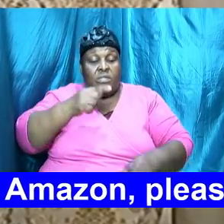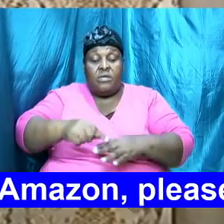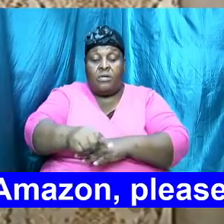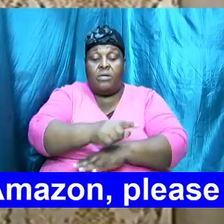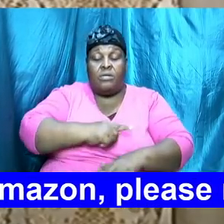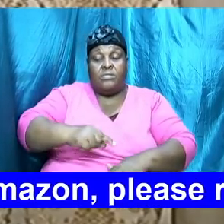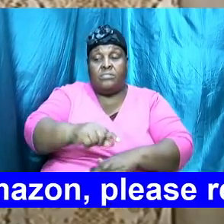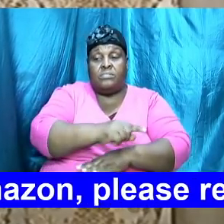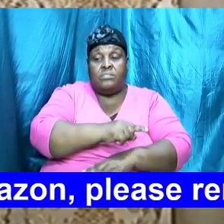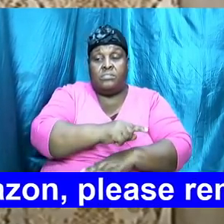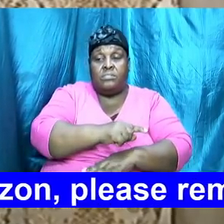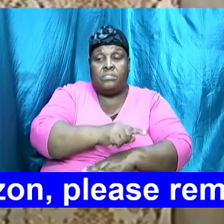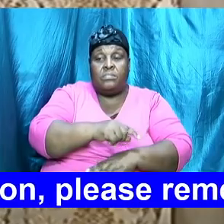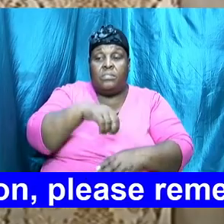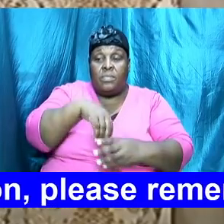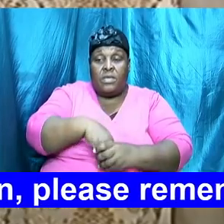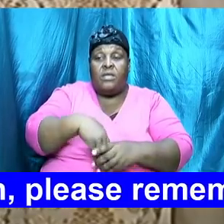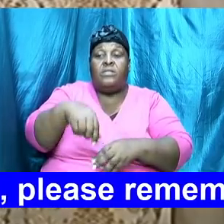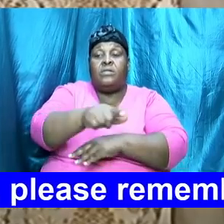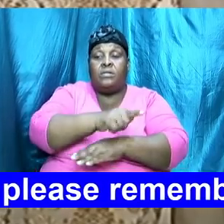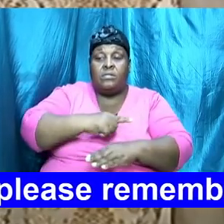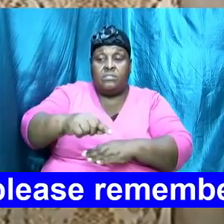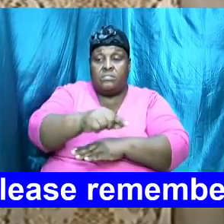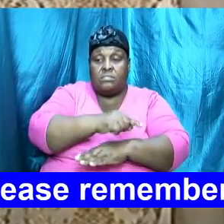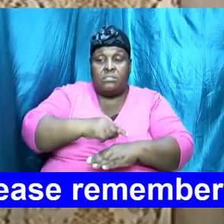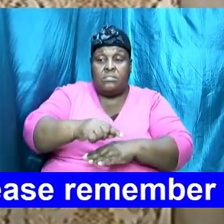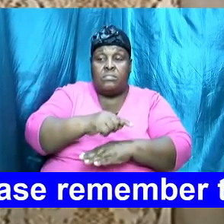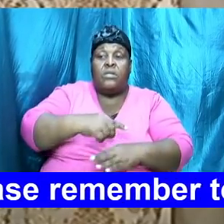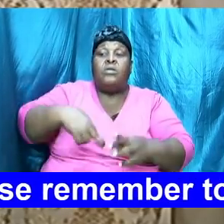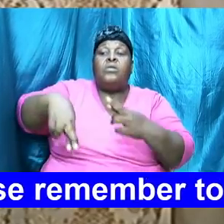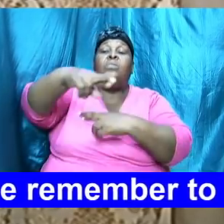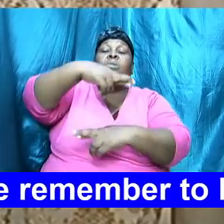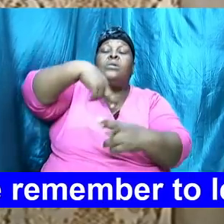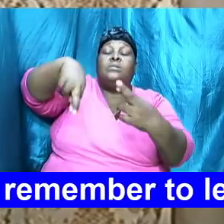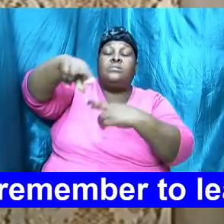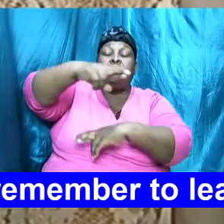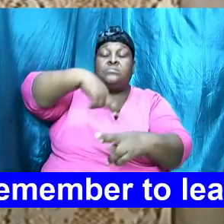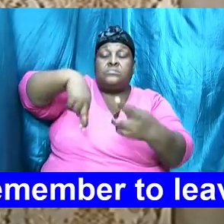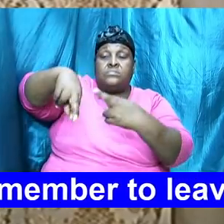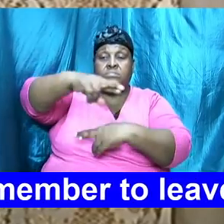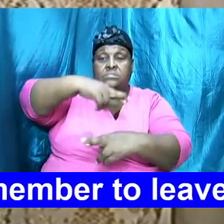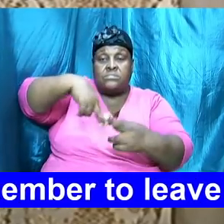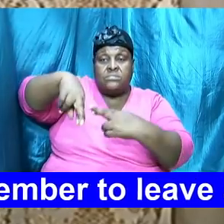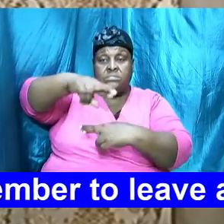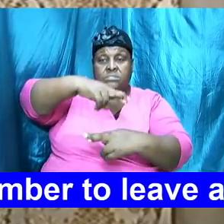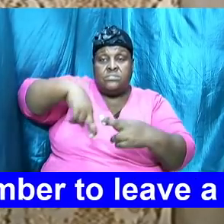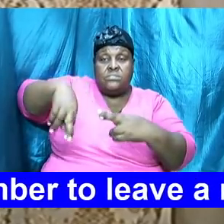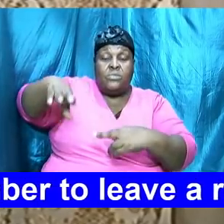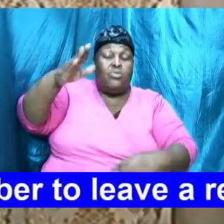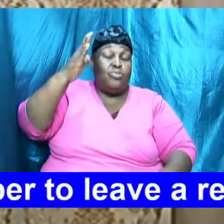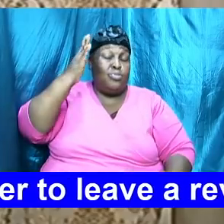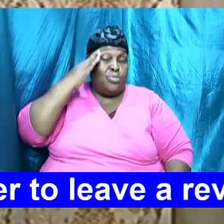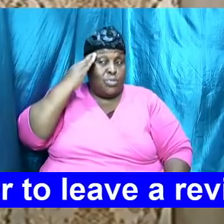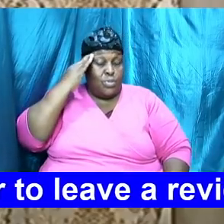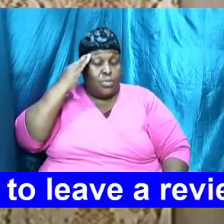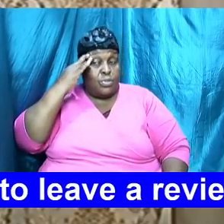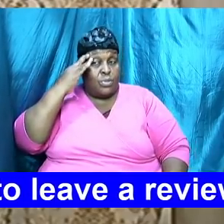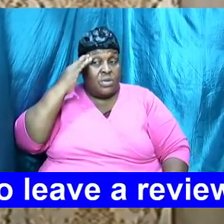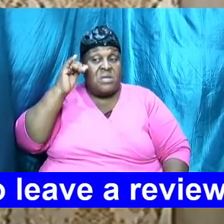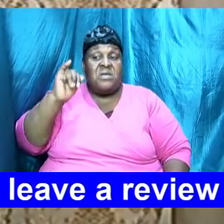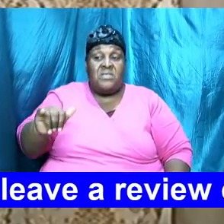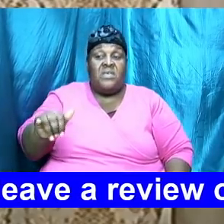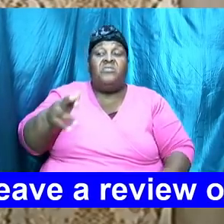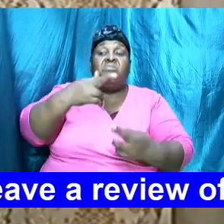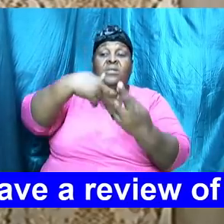in the garden relationship notice that